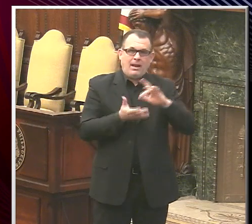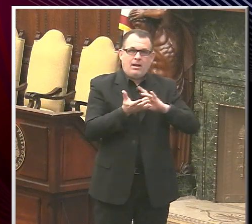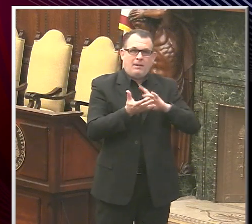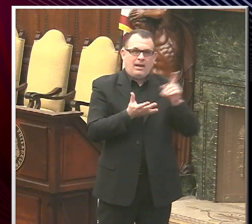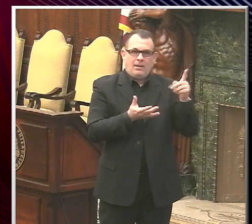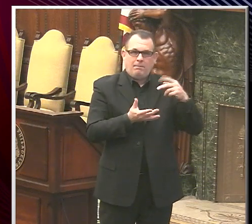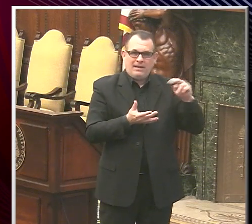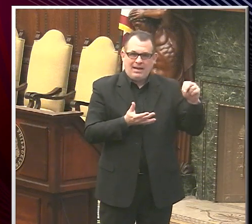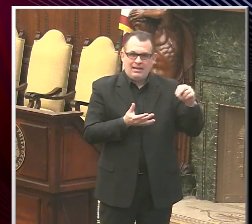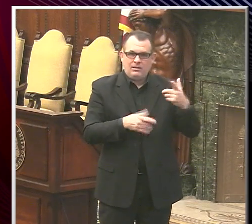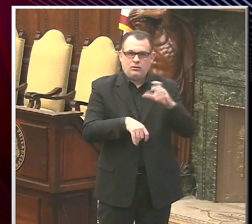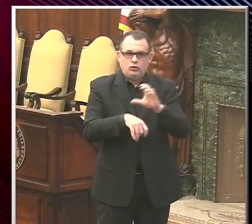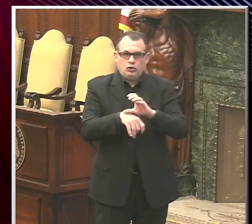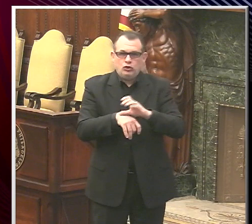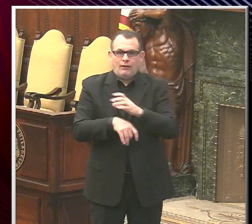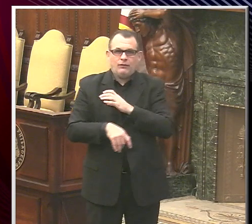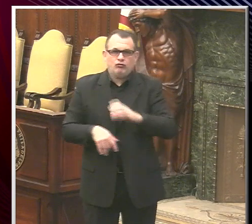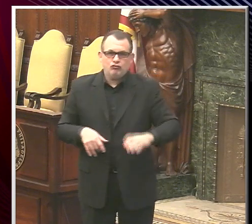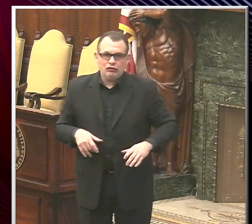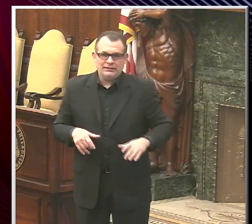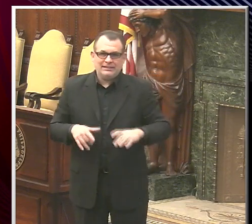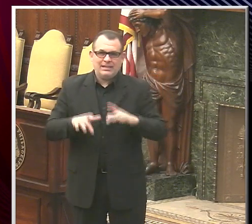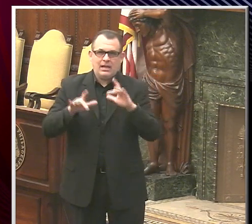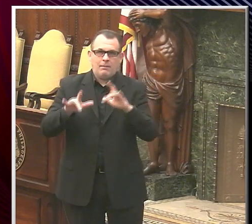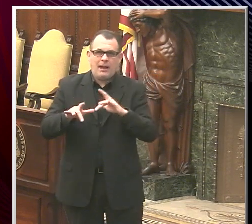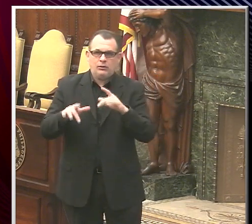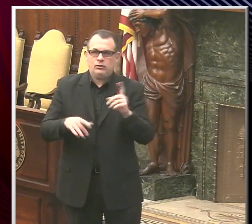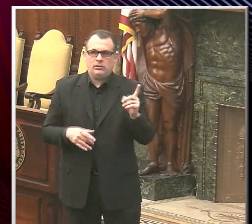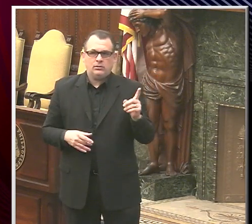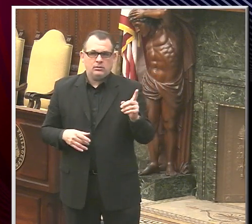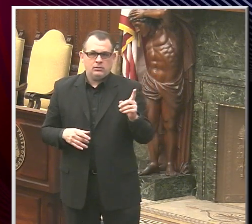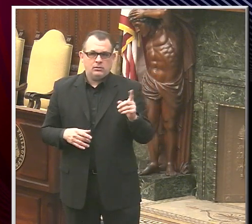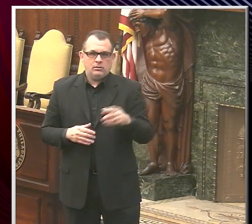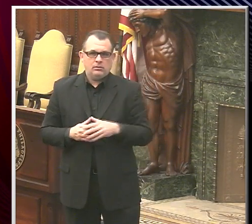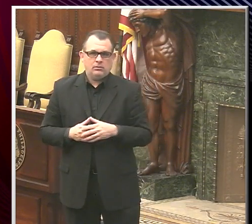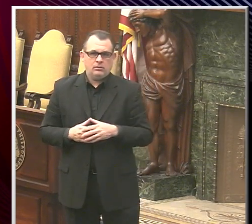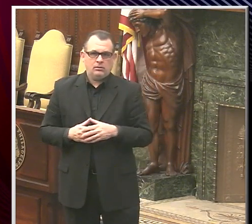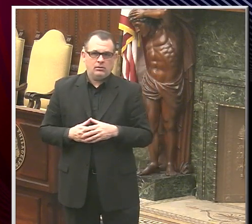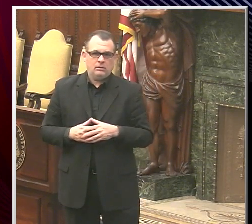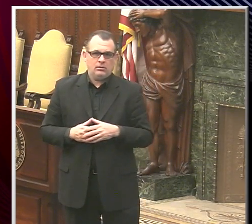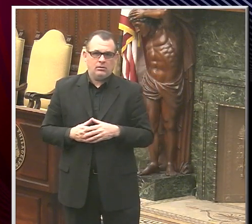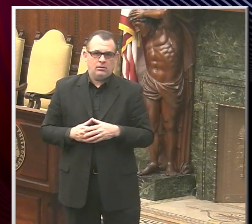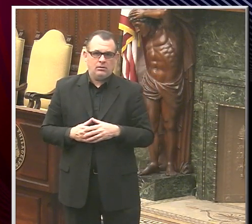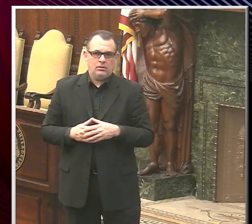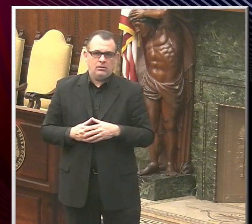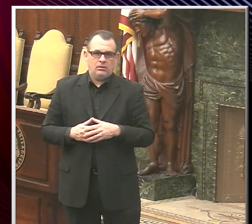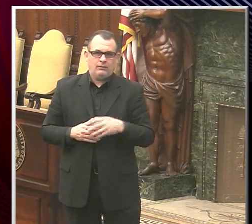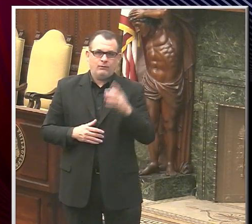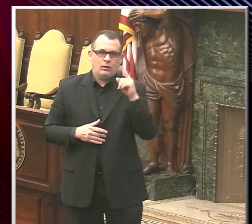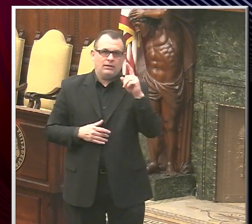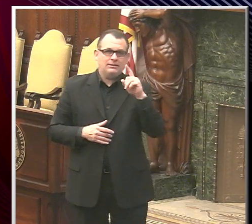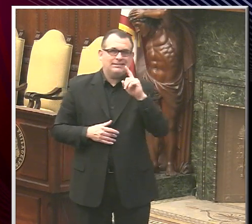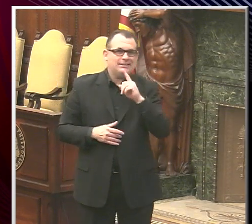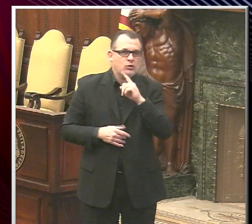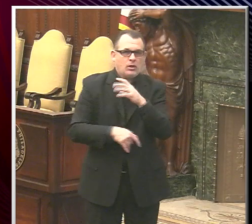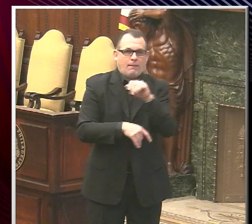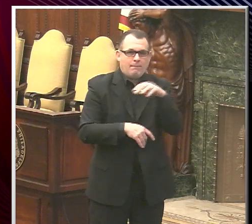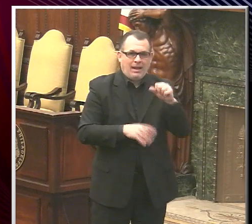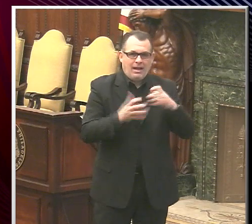of Christian Compassion this Saturday, February 13th. It's a single clinic to vaccinate people in one particular